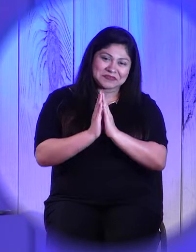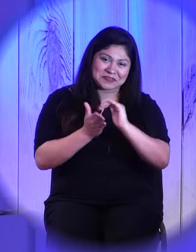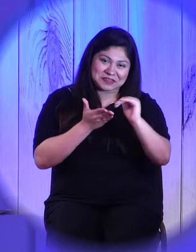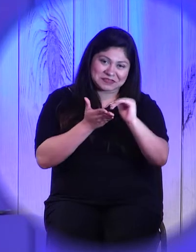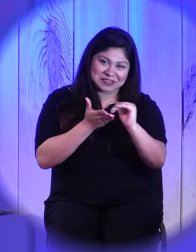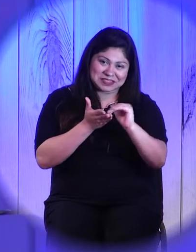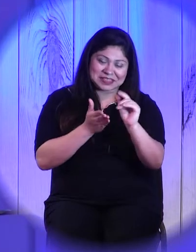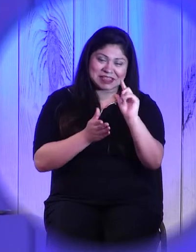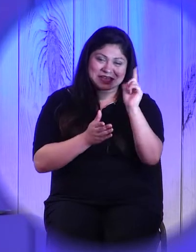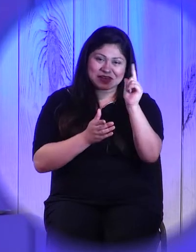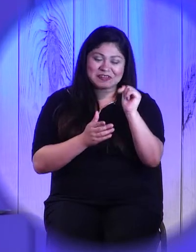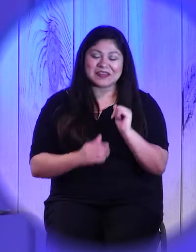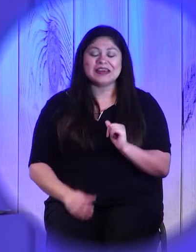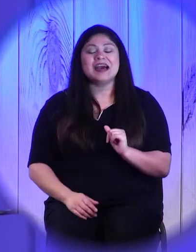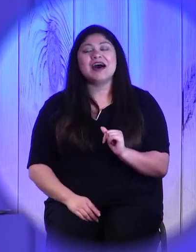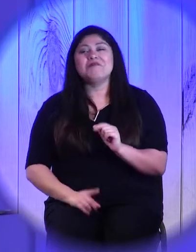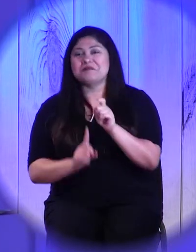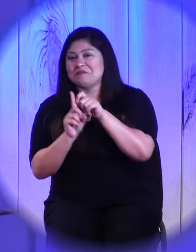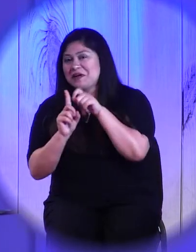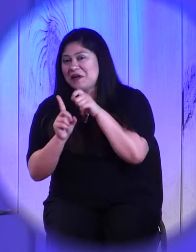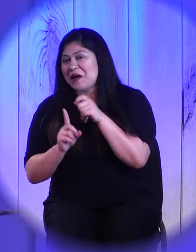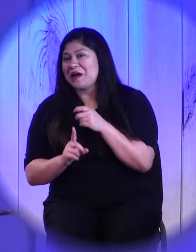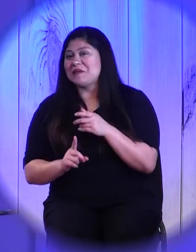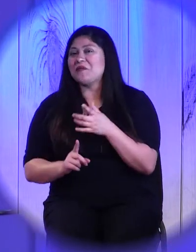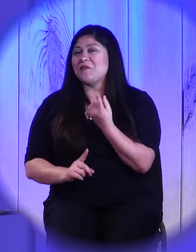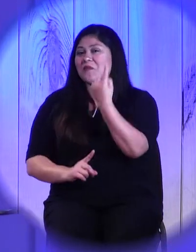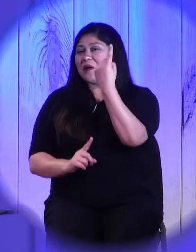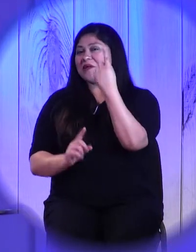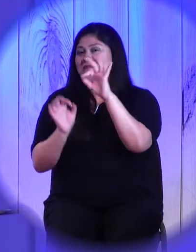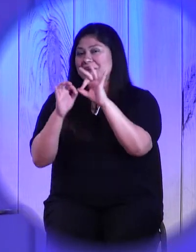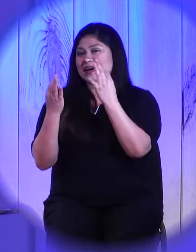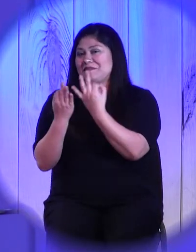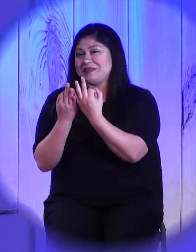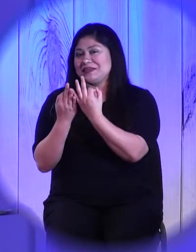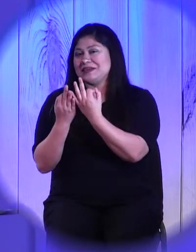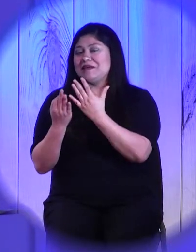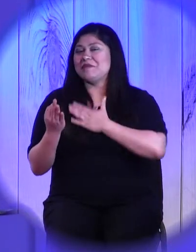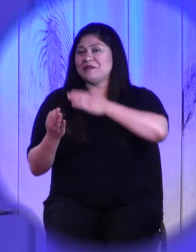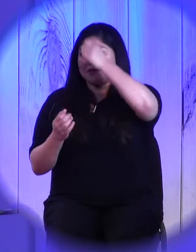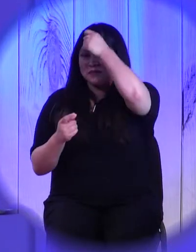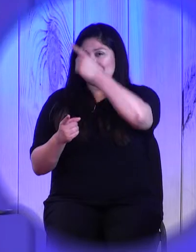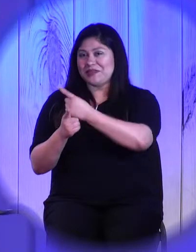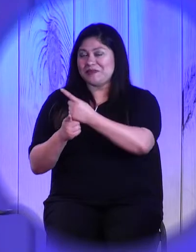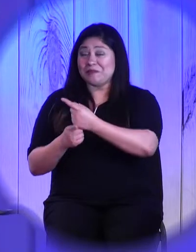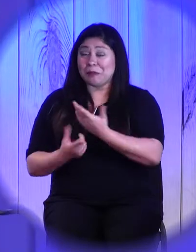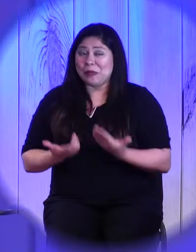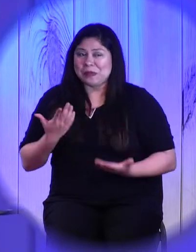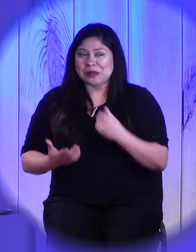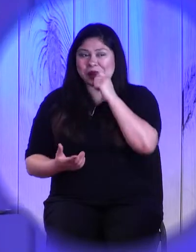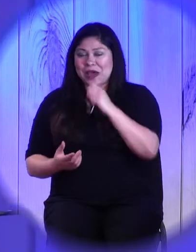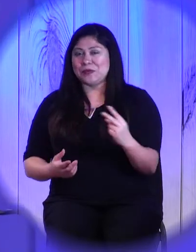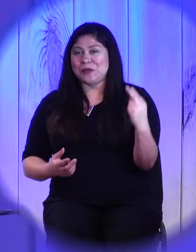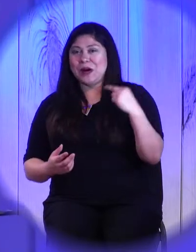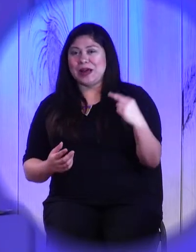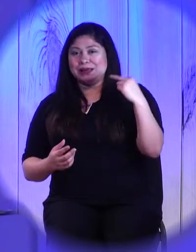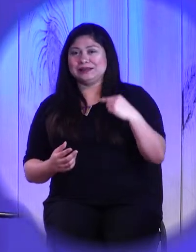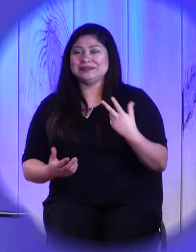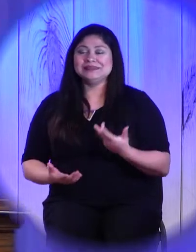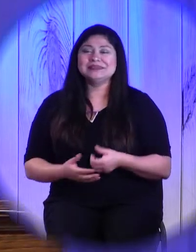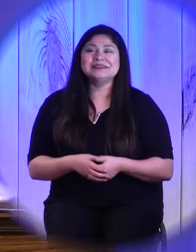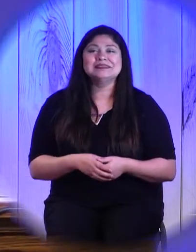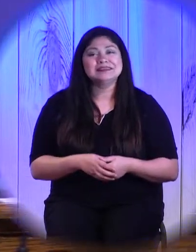who is probably least likely to listen online this morning, and that is my brother. When we were younger, we loved to